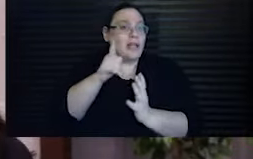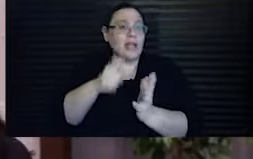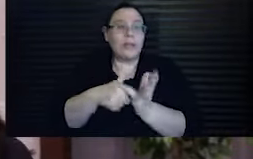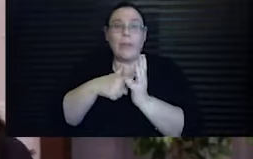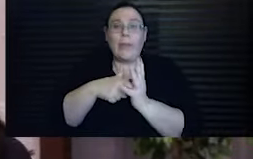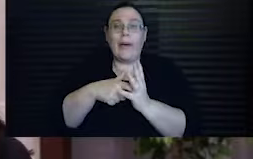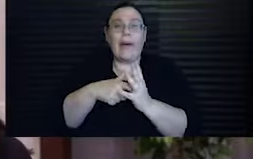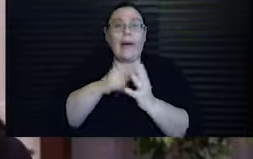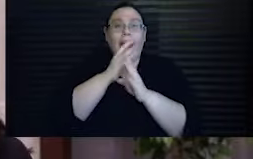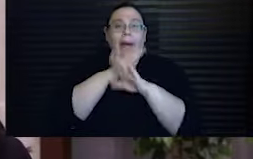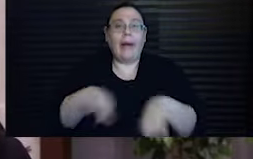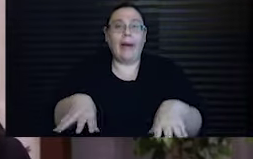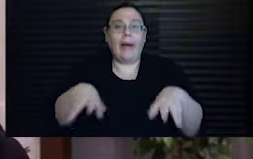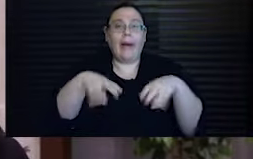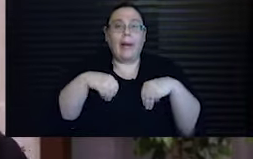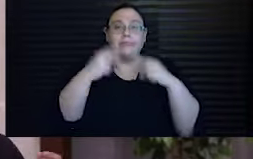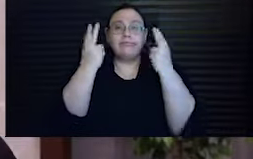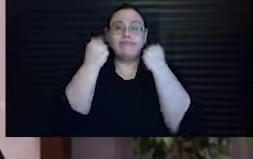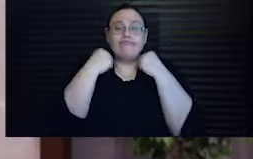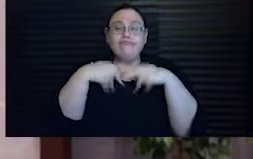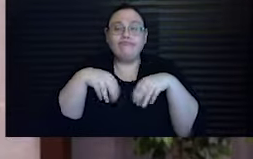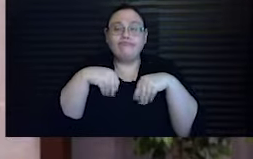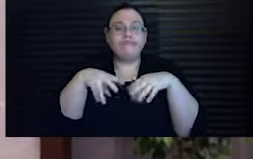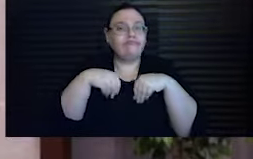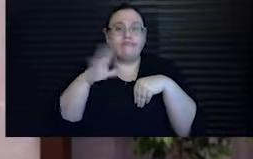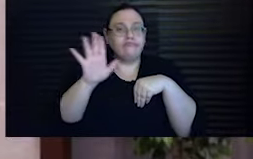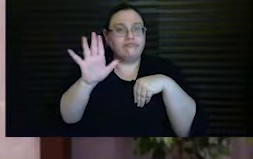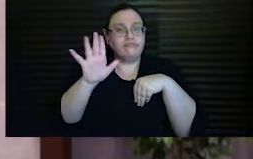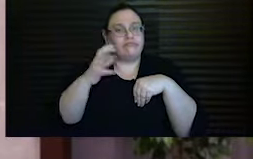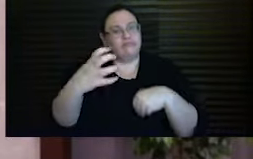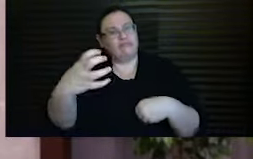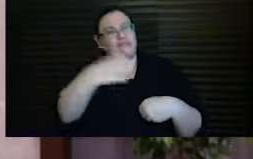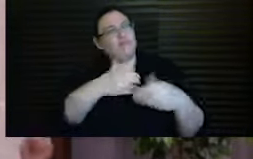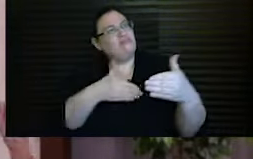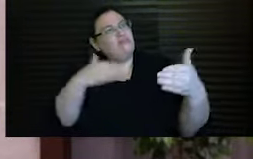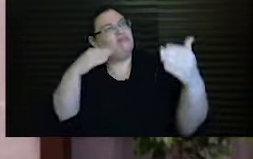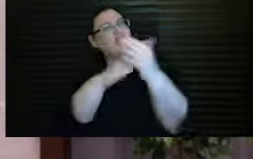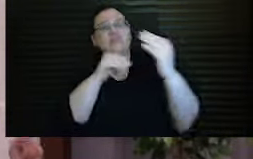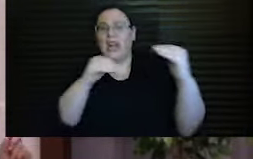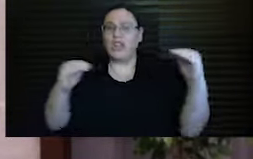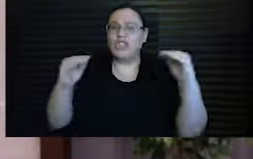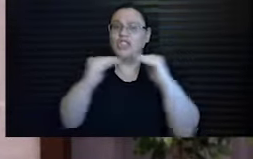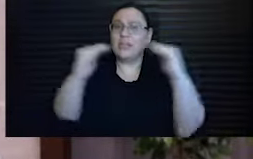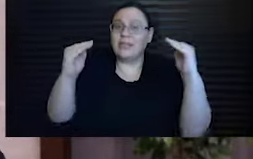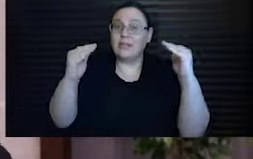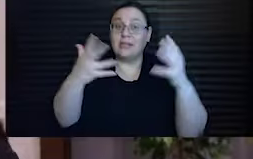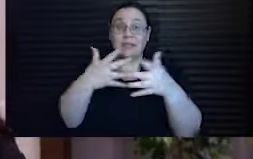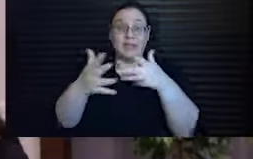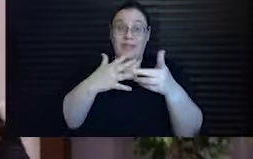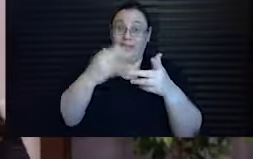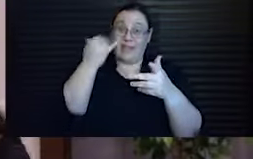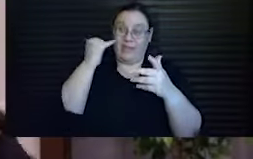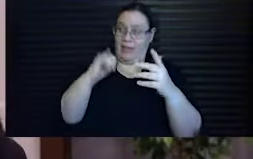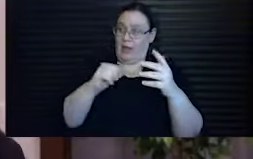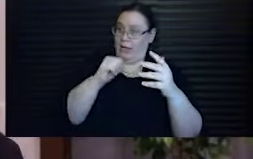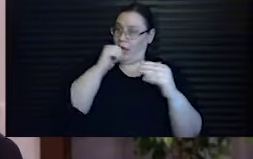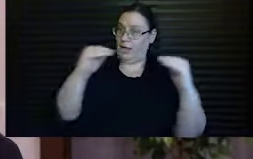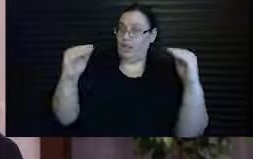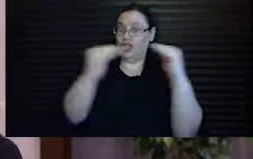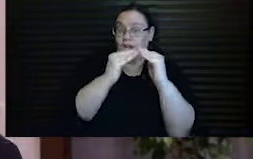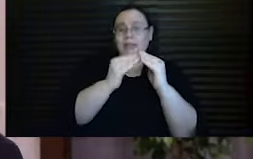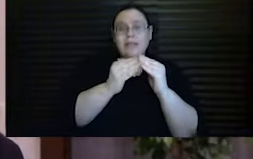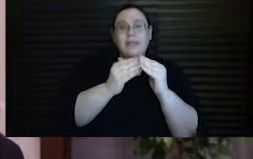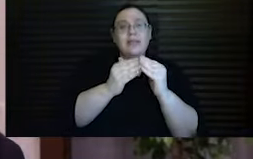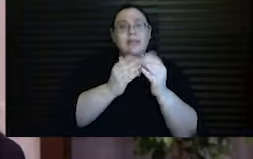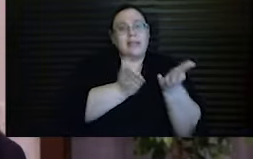passive acquiescence, but protest against injustice, even when that injustice is authored by